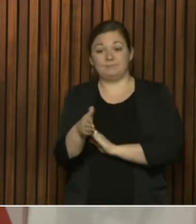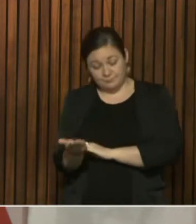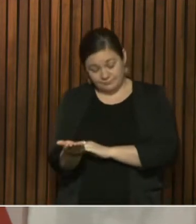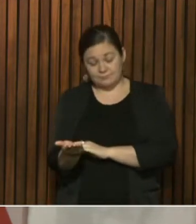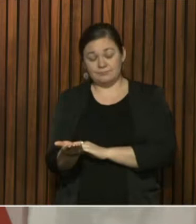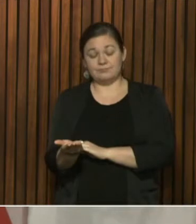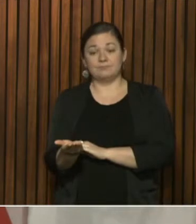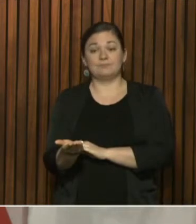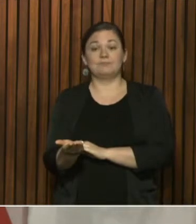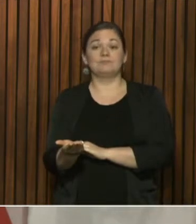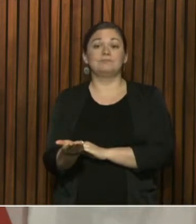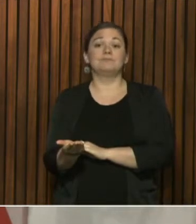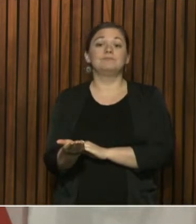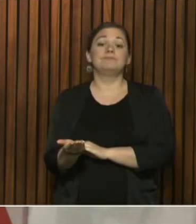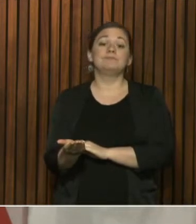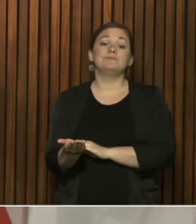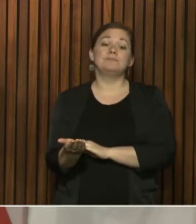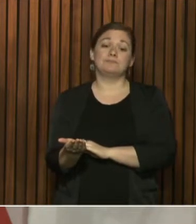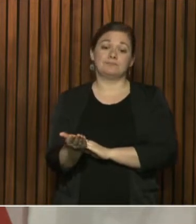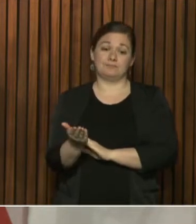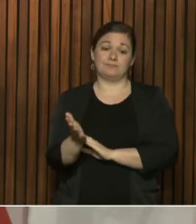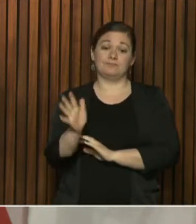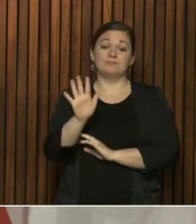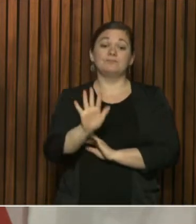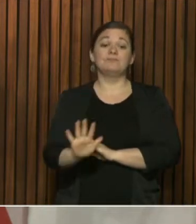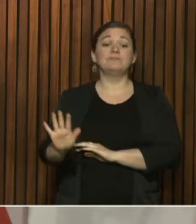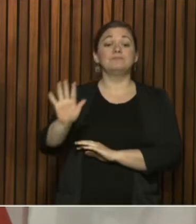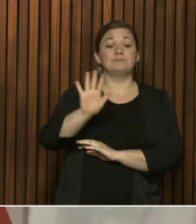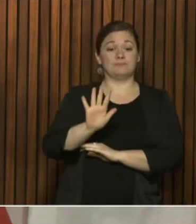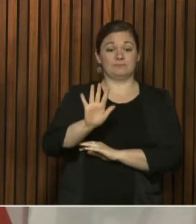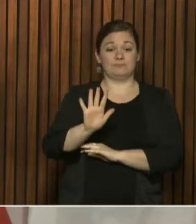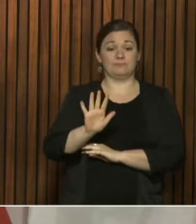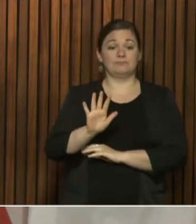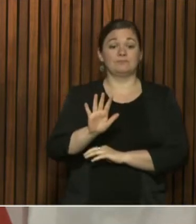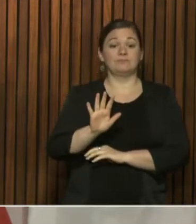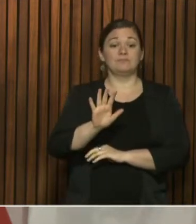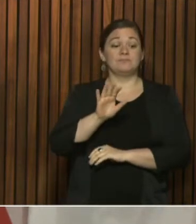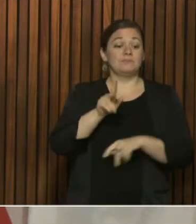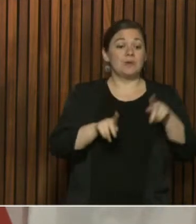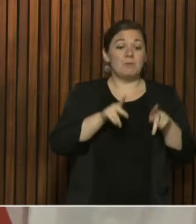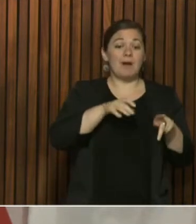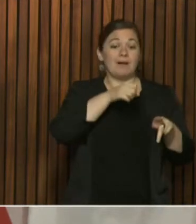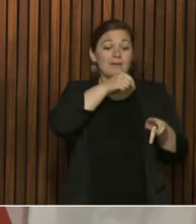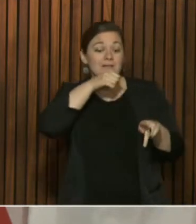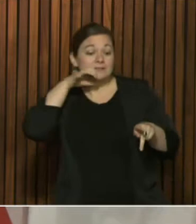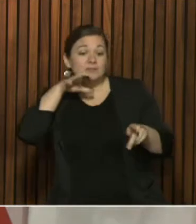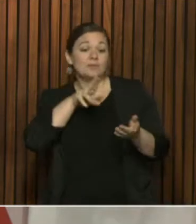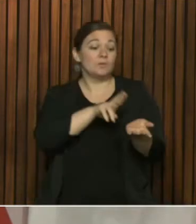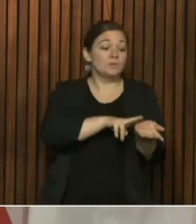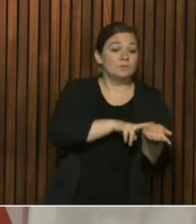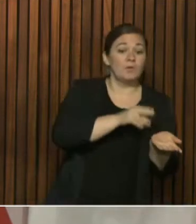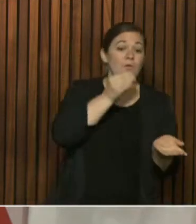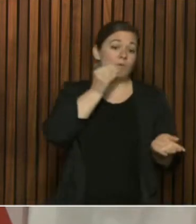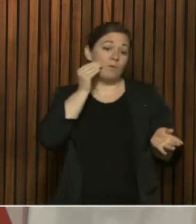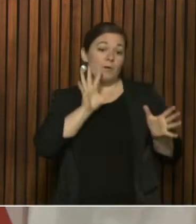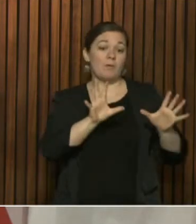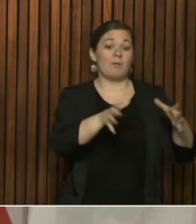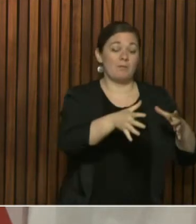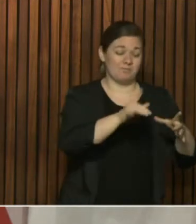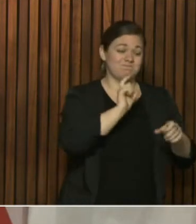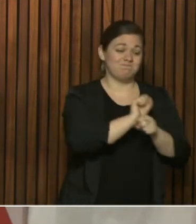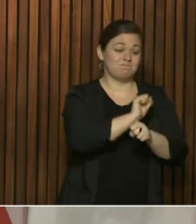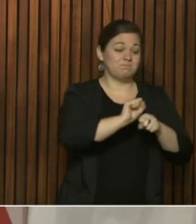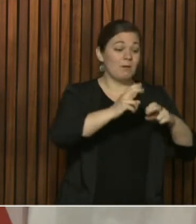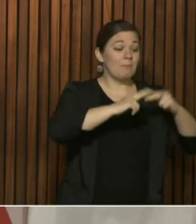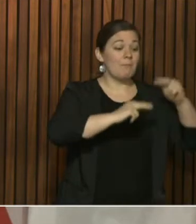have at least 46 outbreaks in long-term care facilities involving 56 deaths, some of which